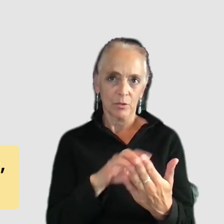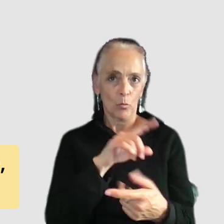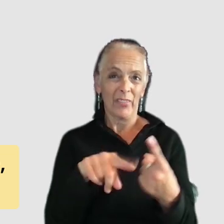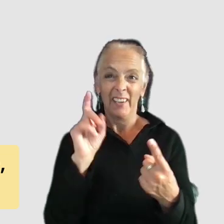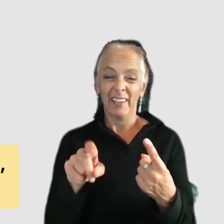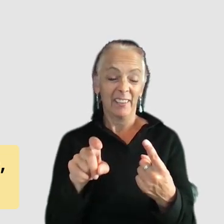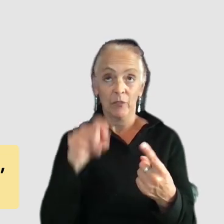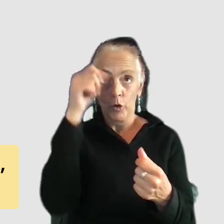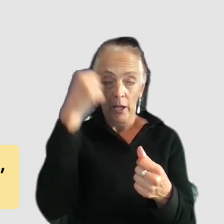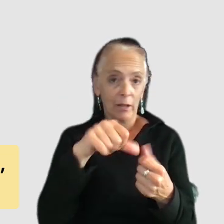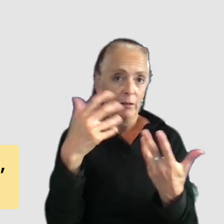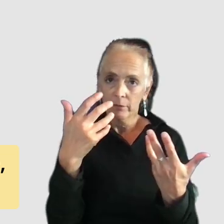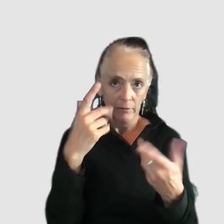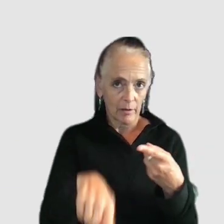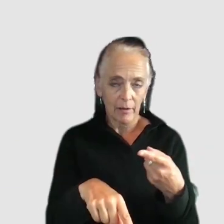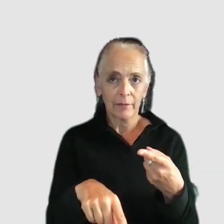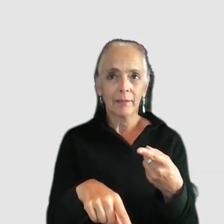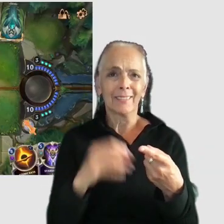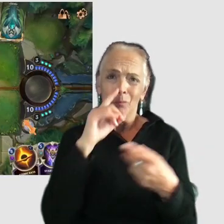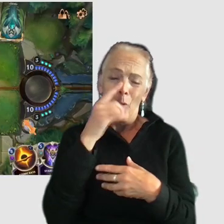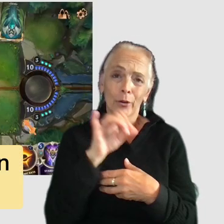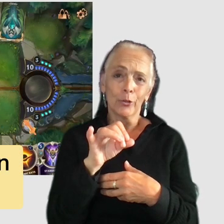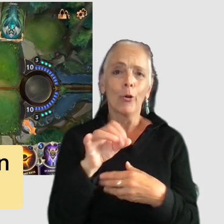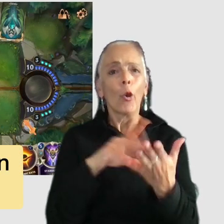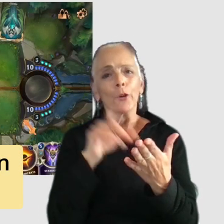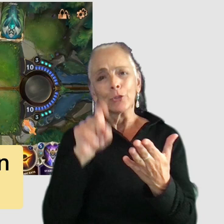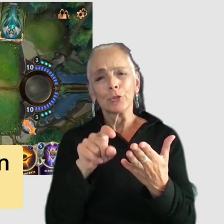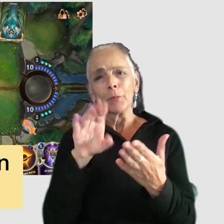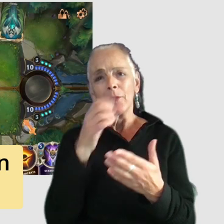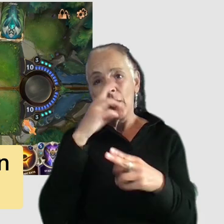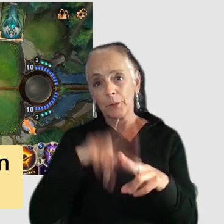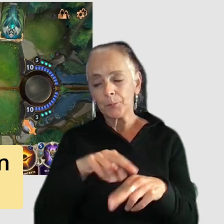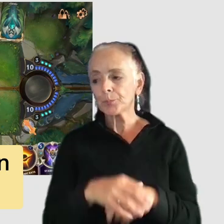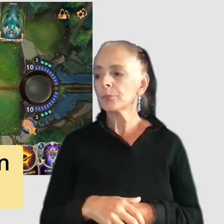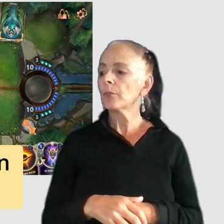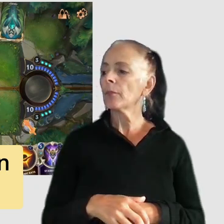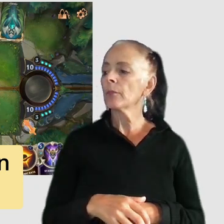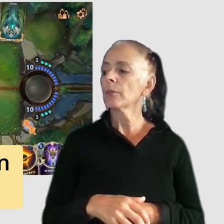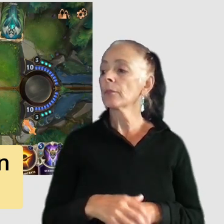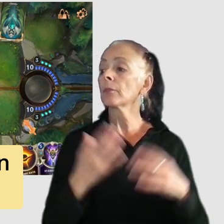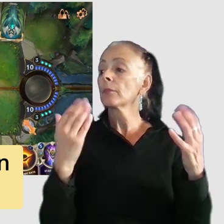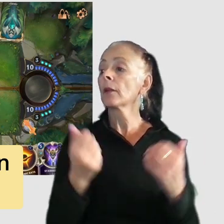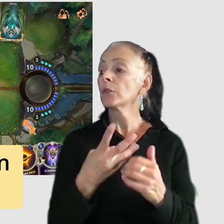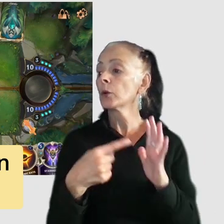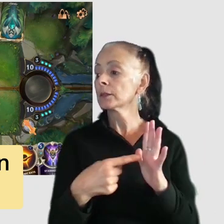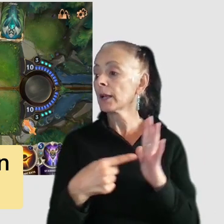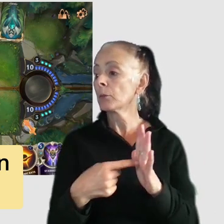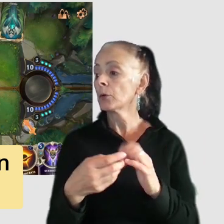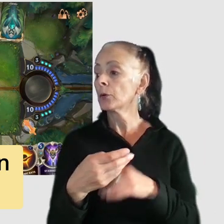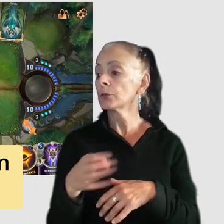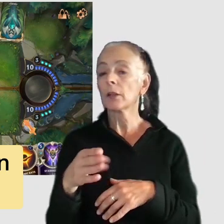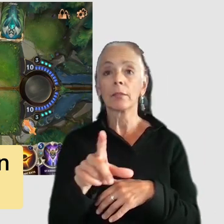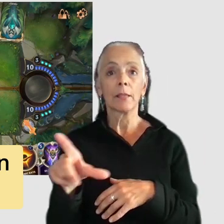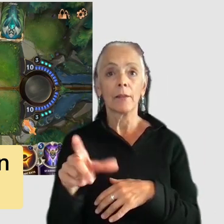it's boring learning can and should be fun so we've got a few examples here there's a game uh on the left that has